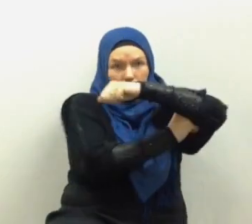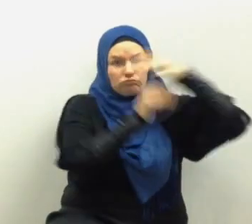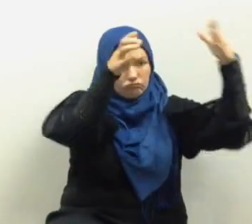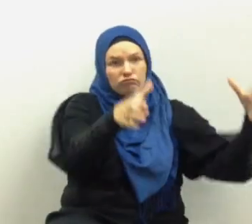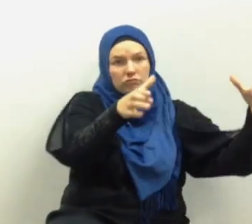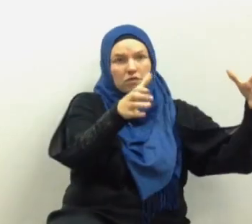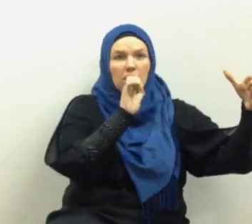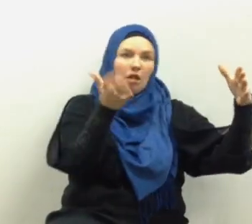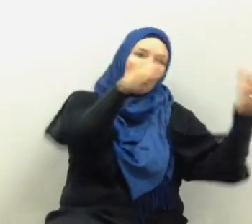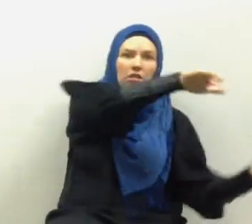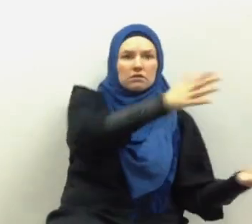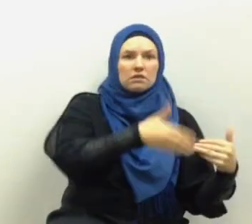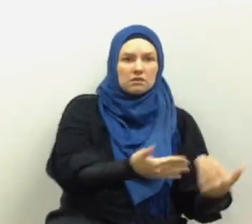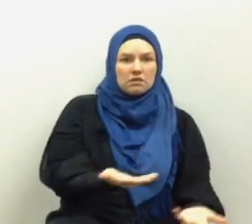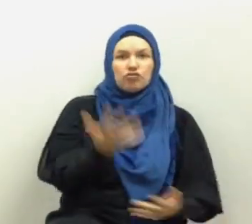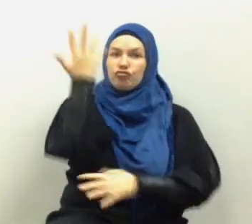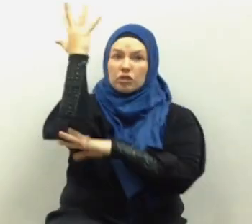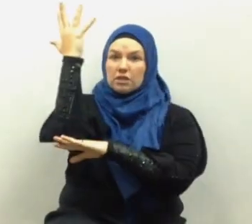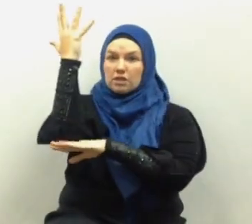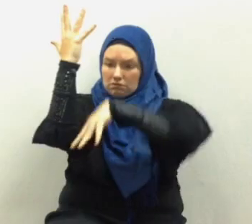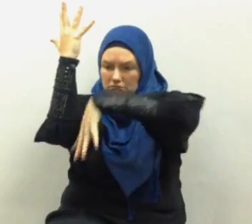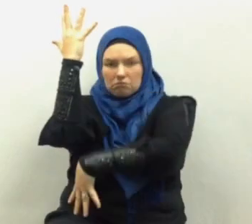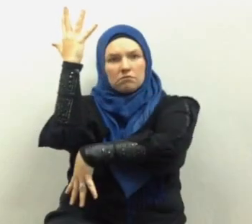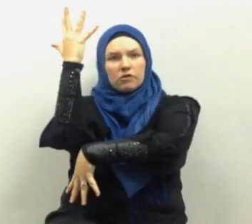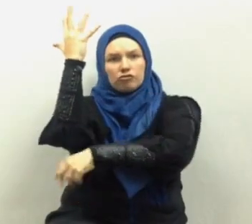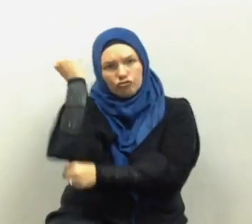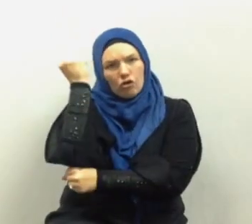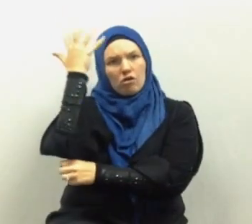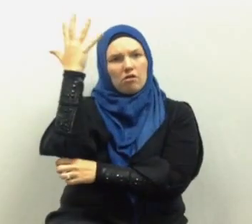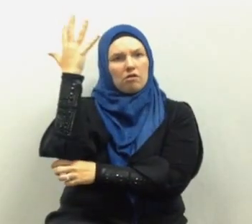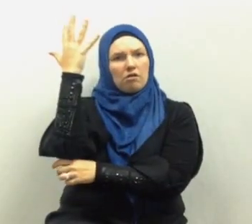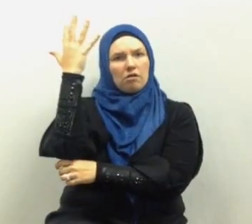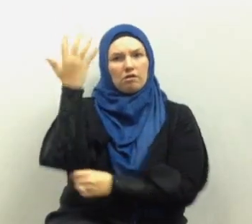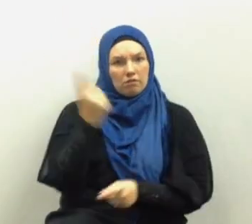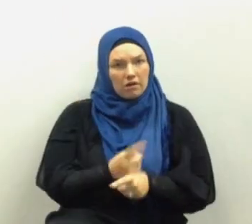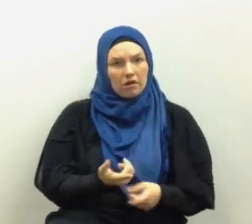anchors trees they have roots